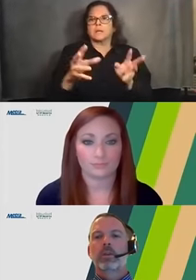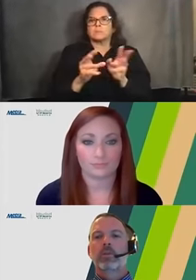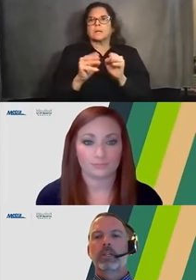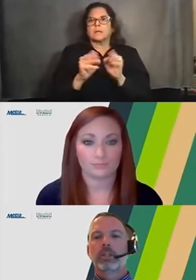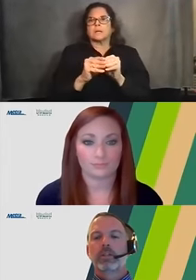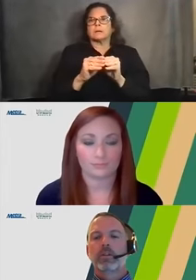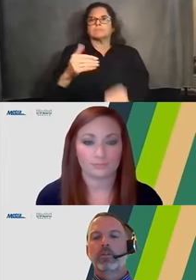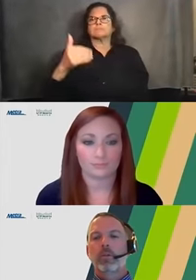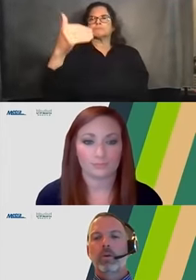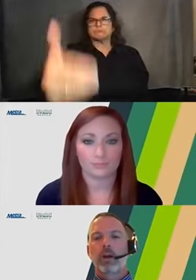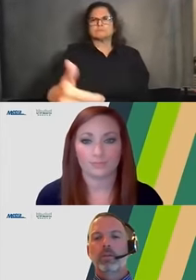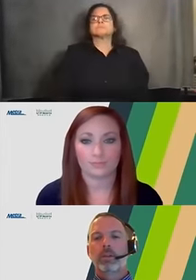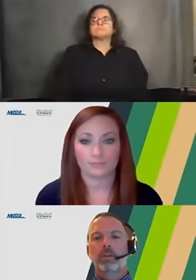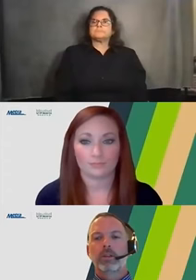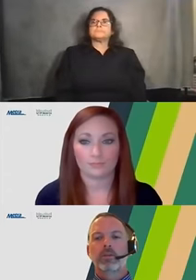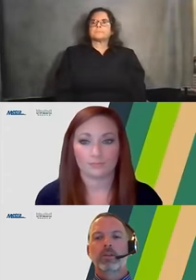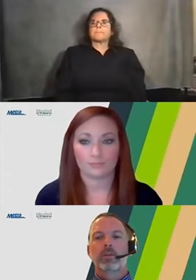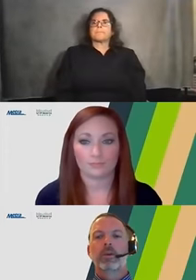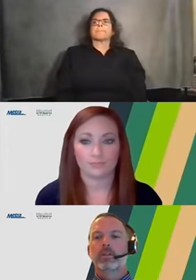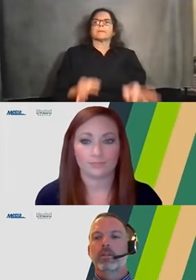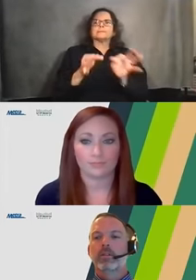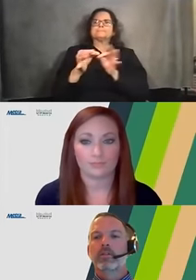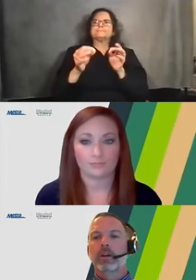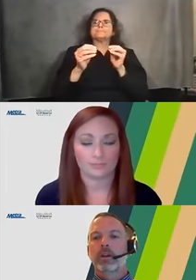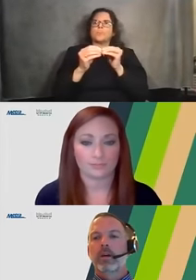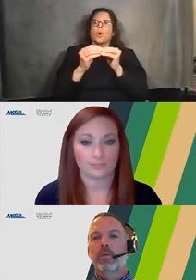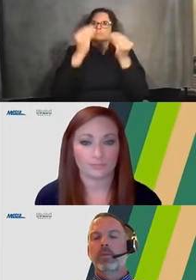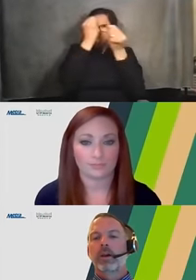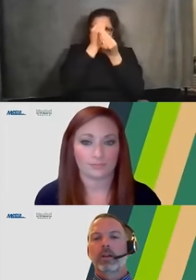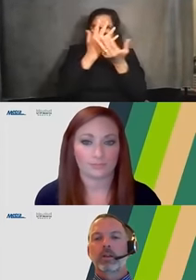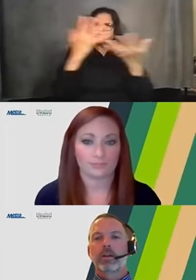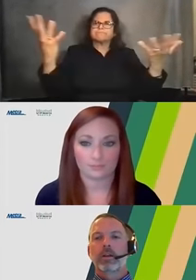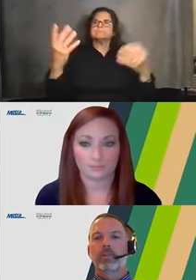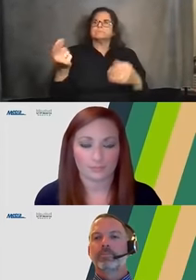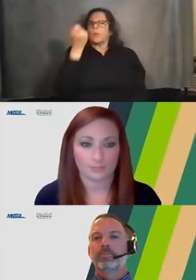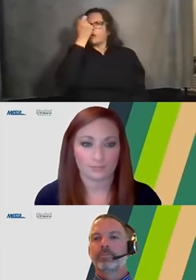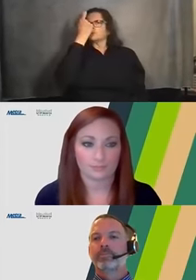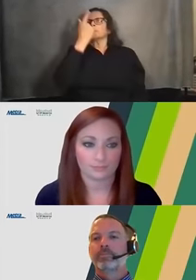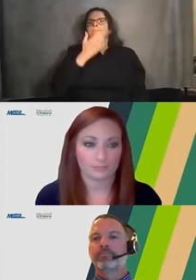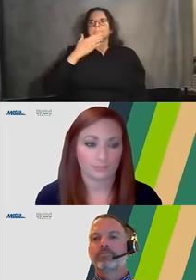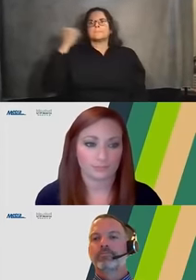little bit more information for property owners to give them a better sense of what that might look like.